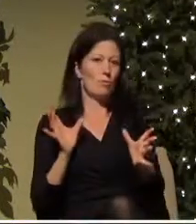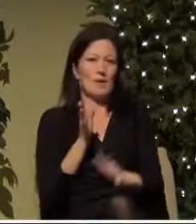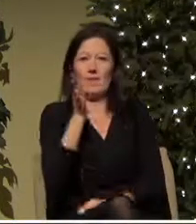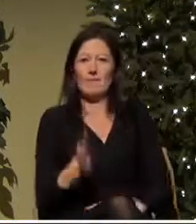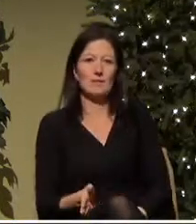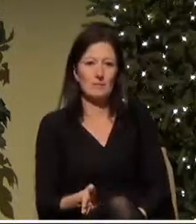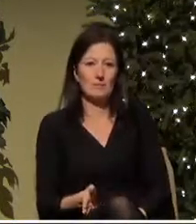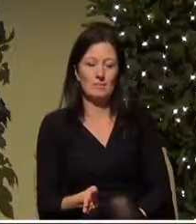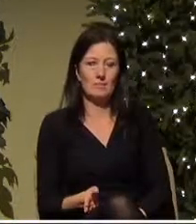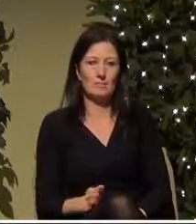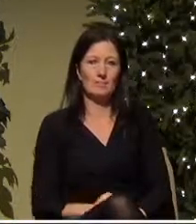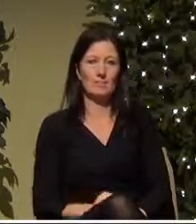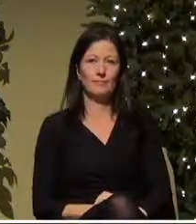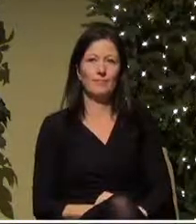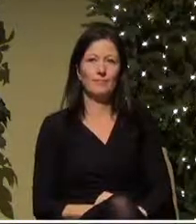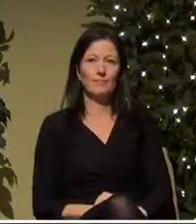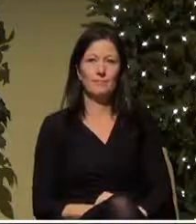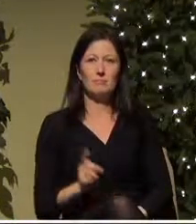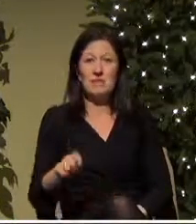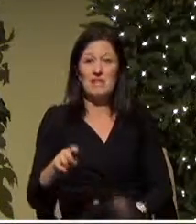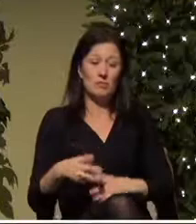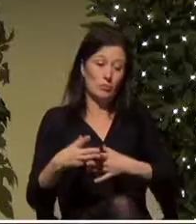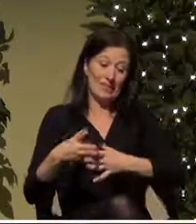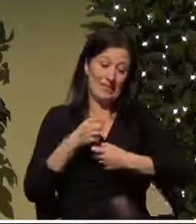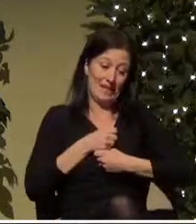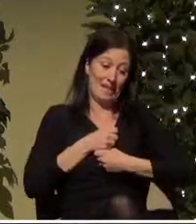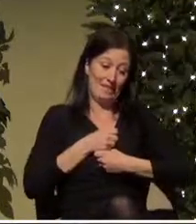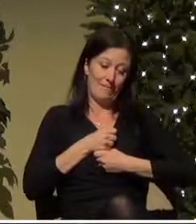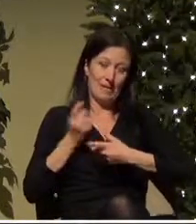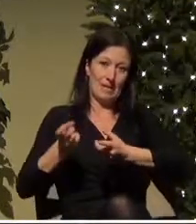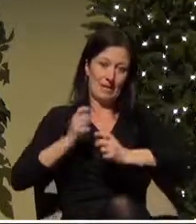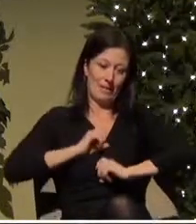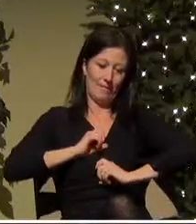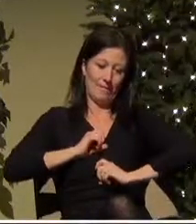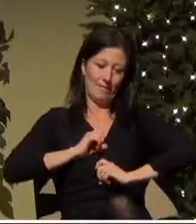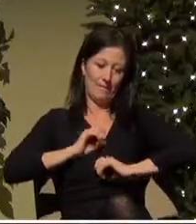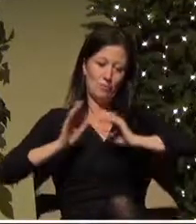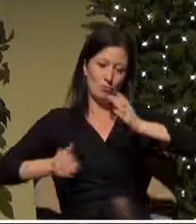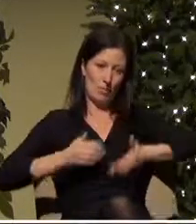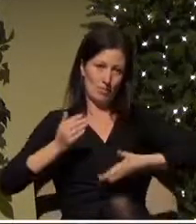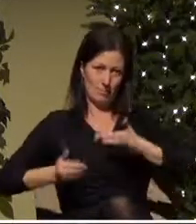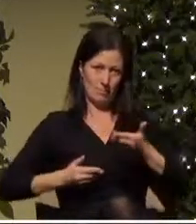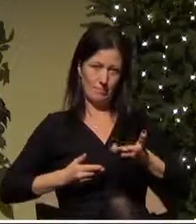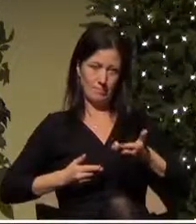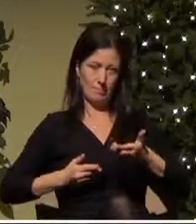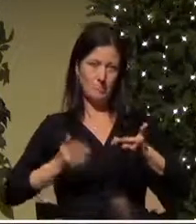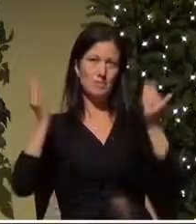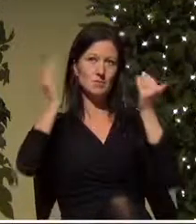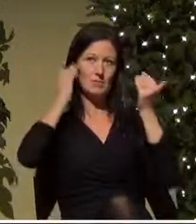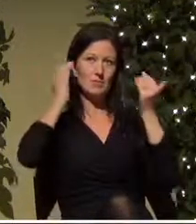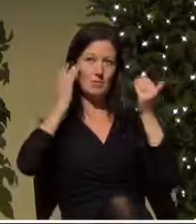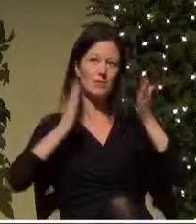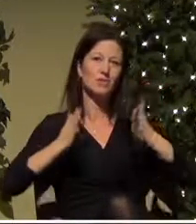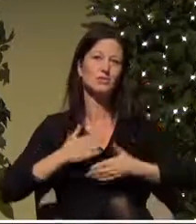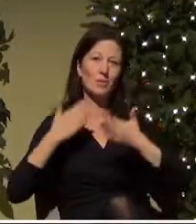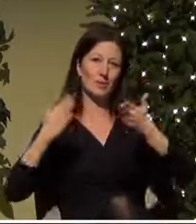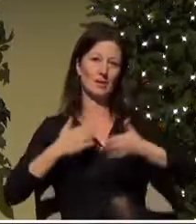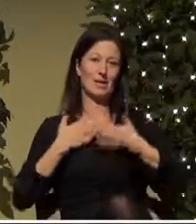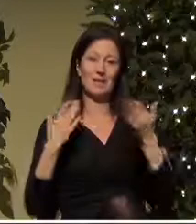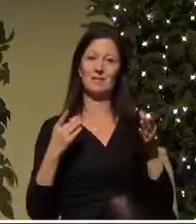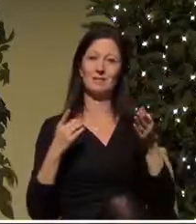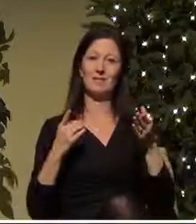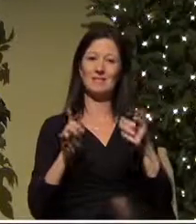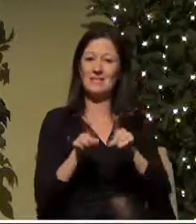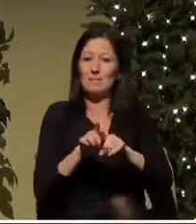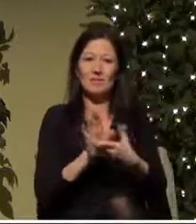and all we need to do is just receive that gift to welcome Jesus into our lives to know the joy and the song of angels is